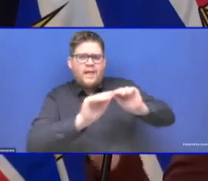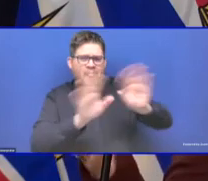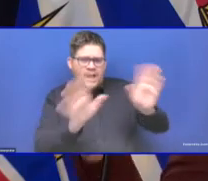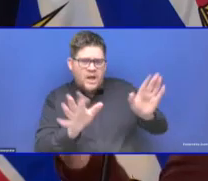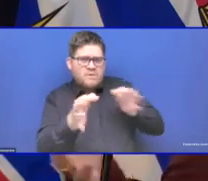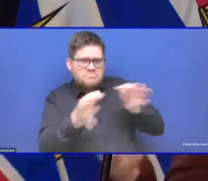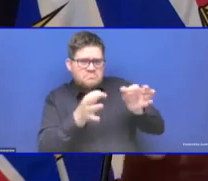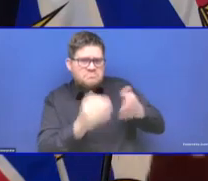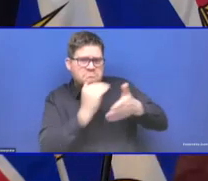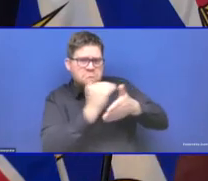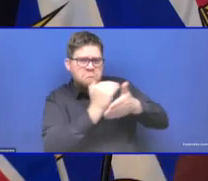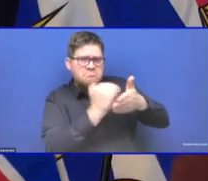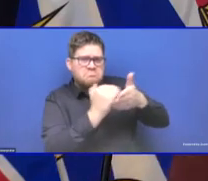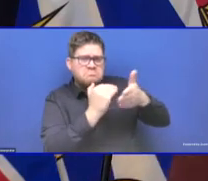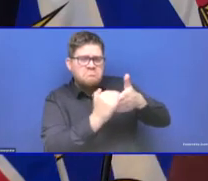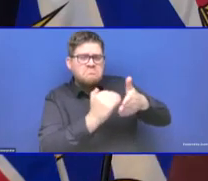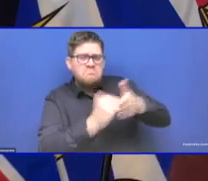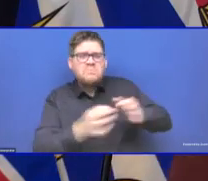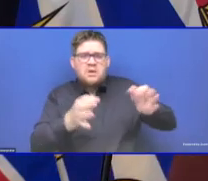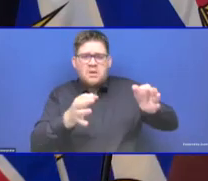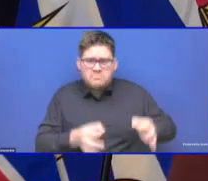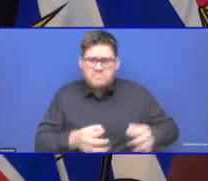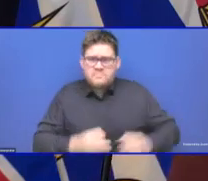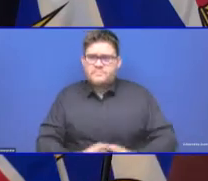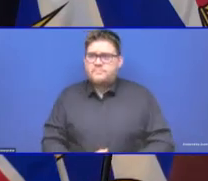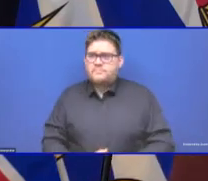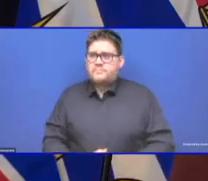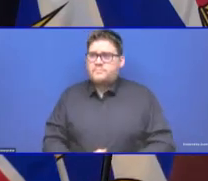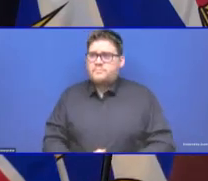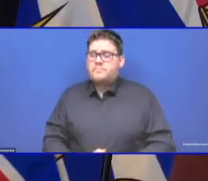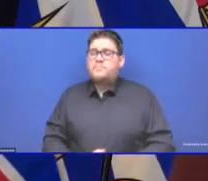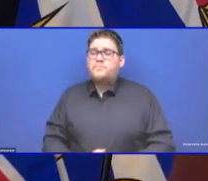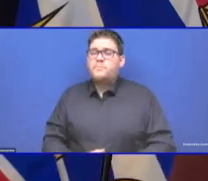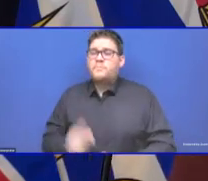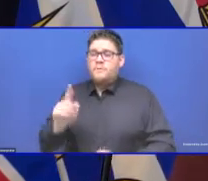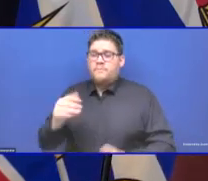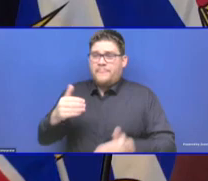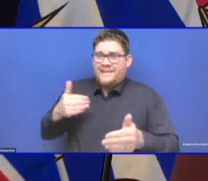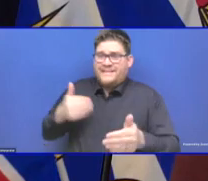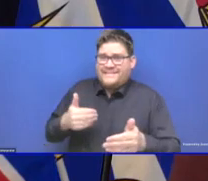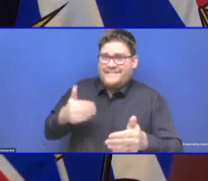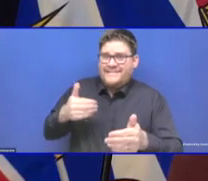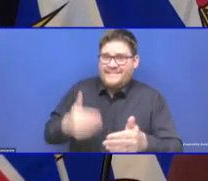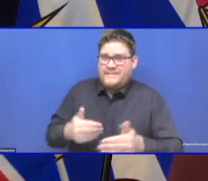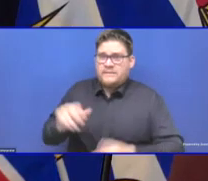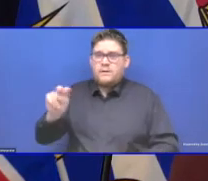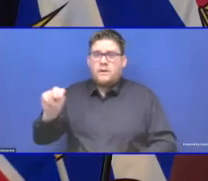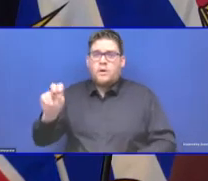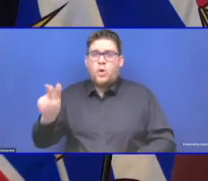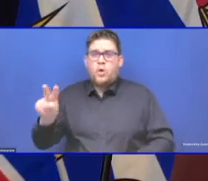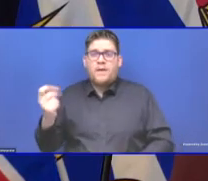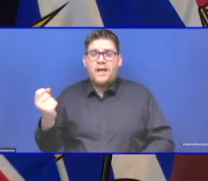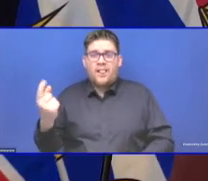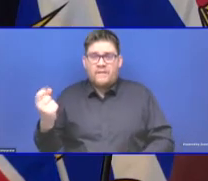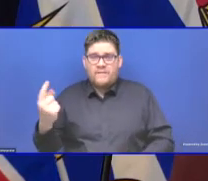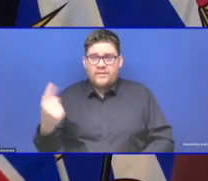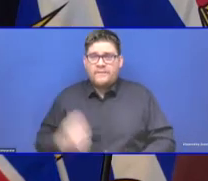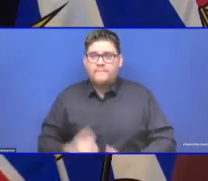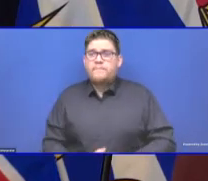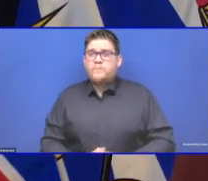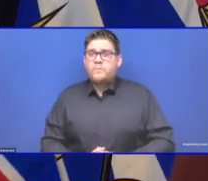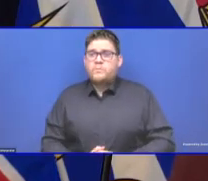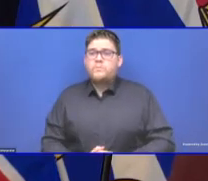small outdoor ceremonies. Though I will say to people, be aware, and we talked about this just a few minutes ago with